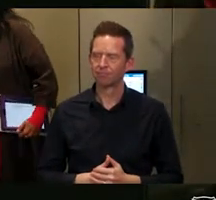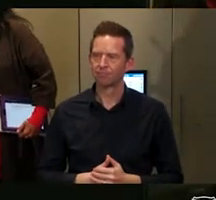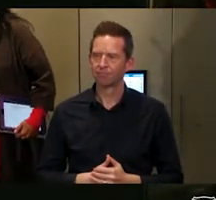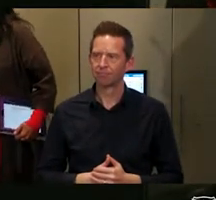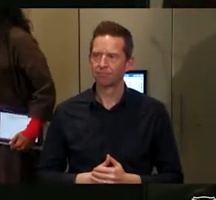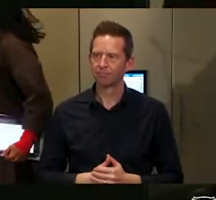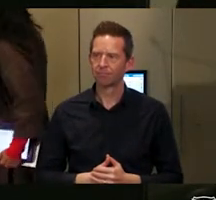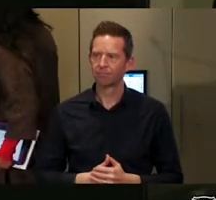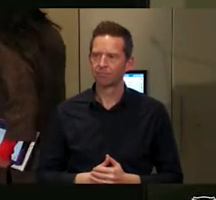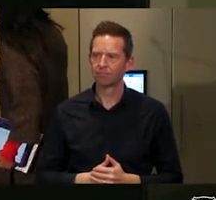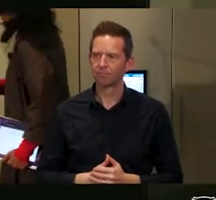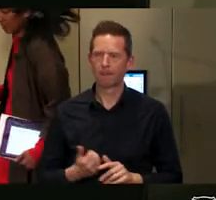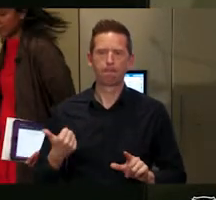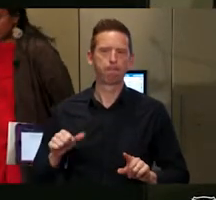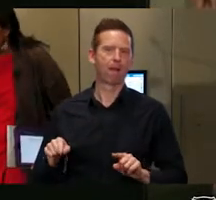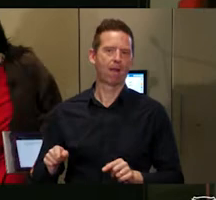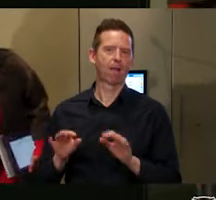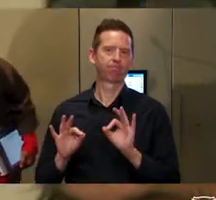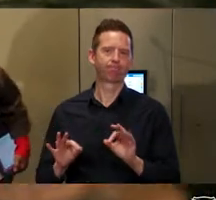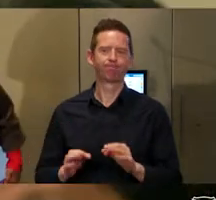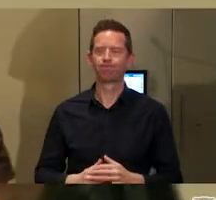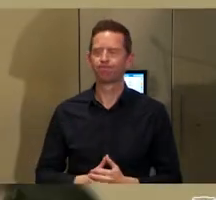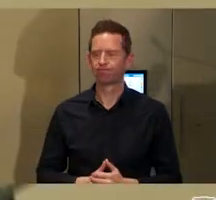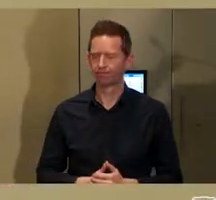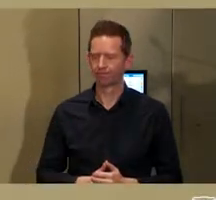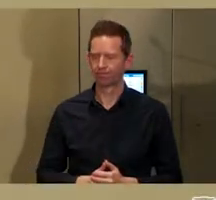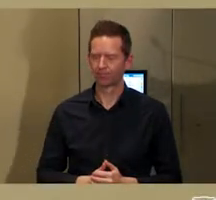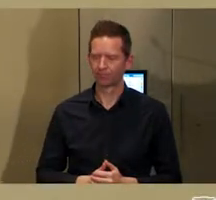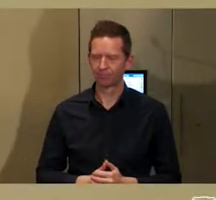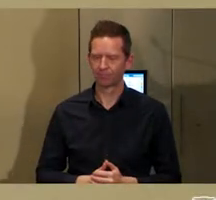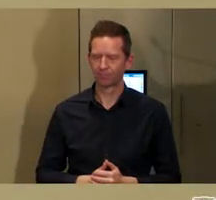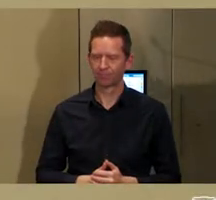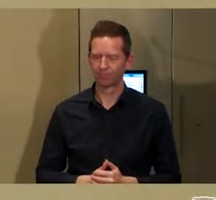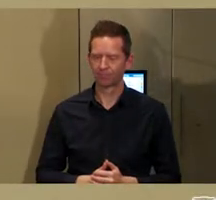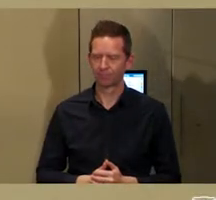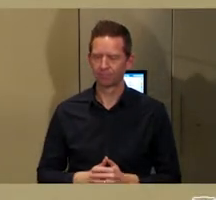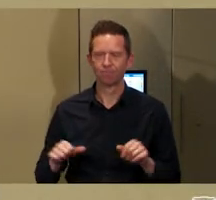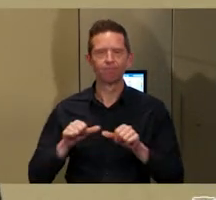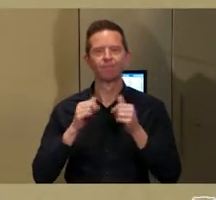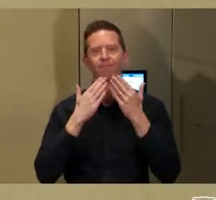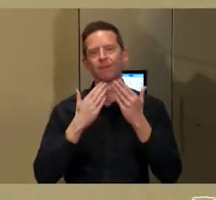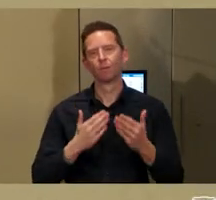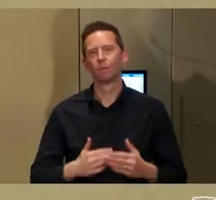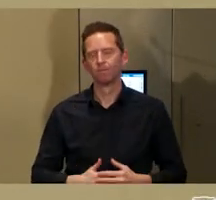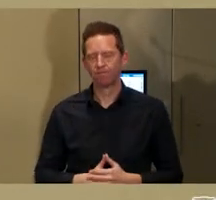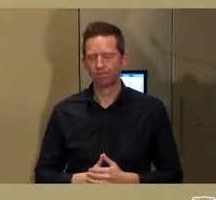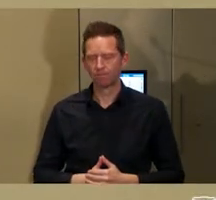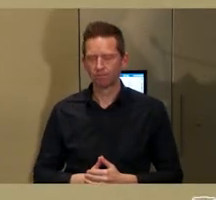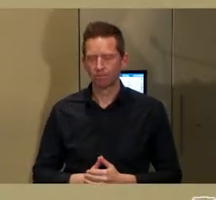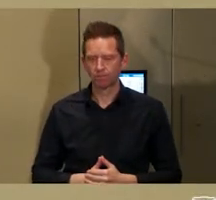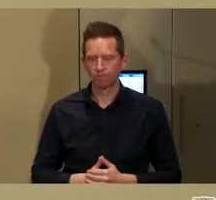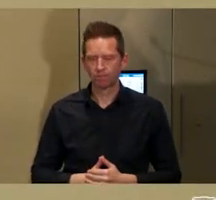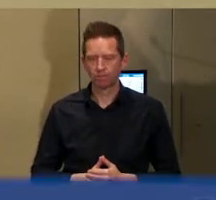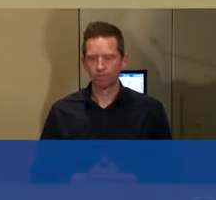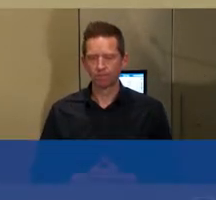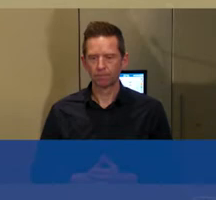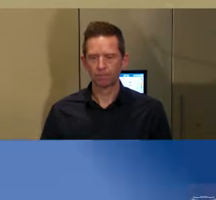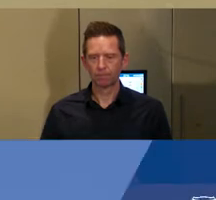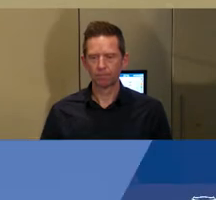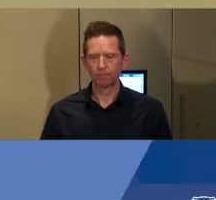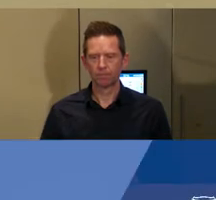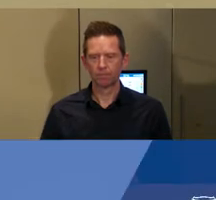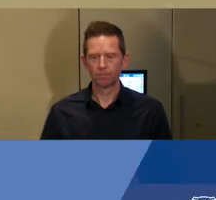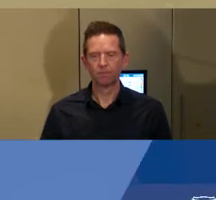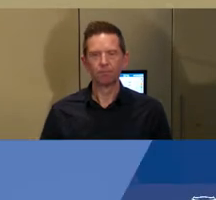Oh, there we go. We're back. Great. Right. Okay, thank you. I just want to begin by acknowledging